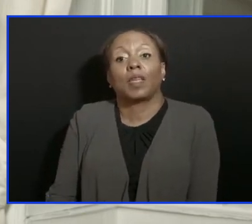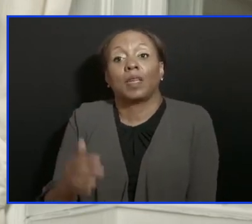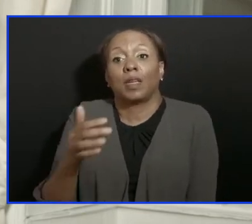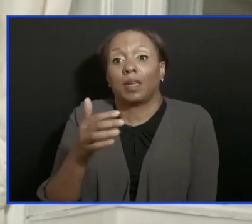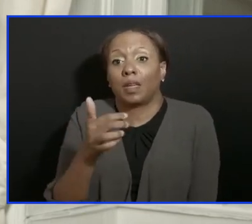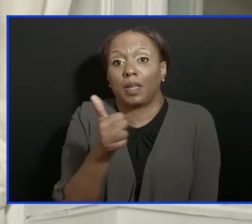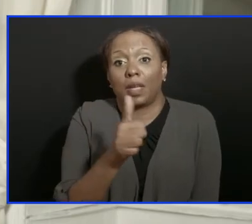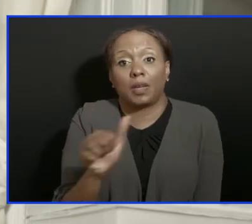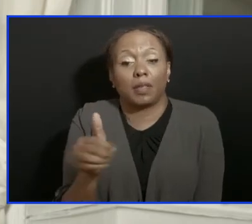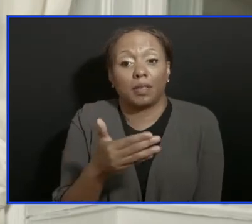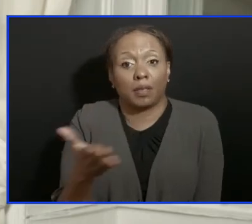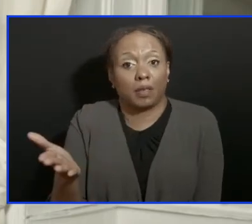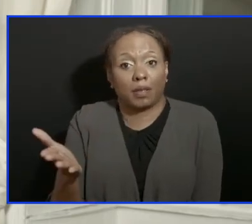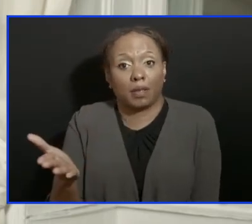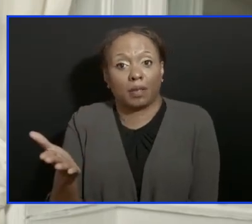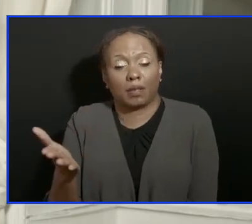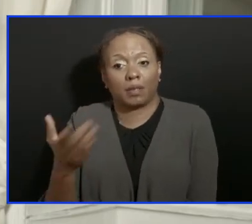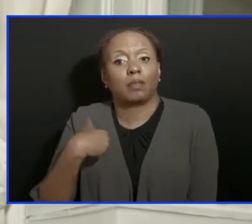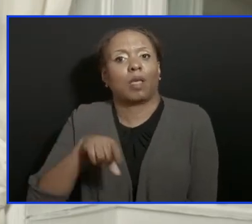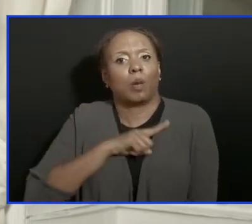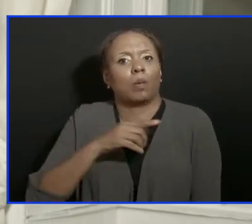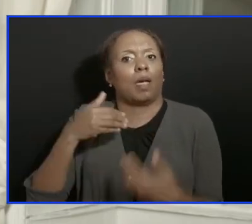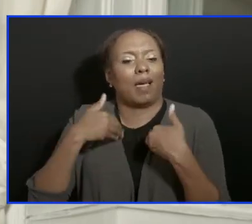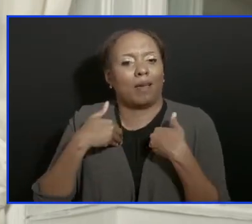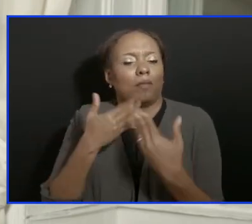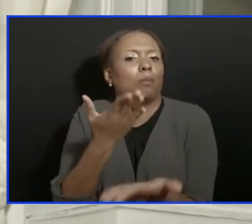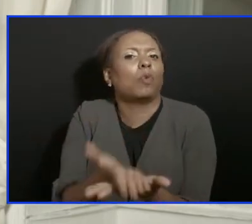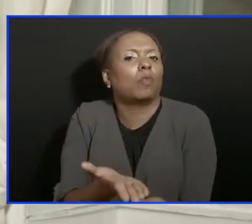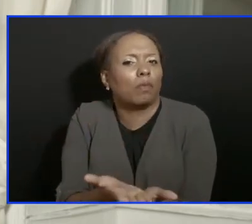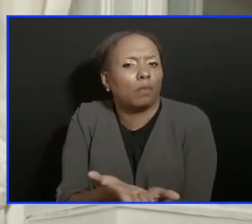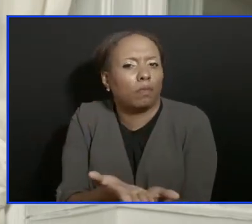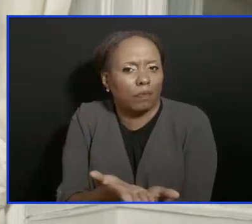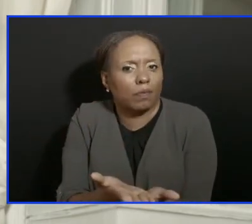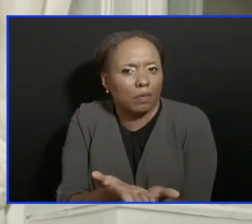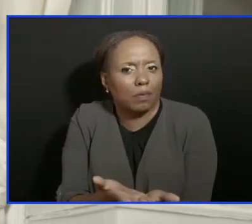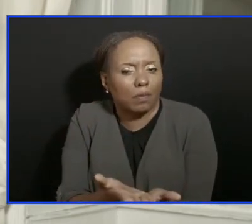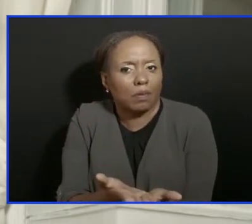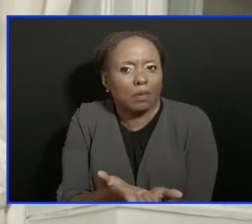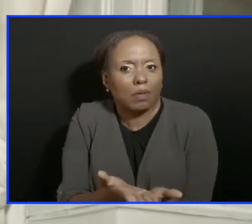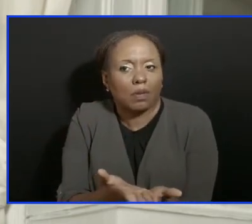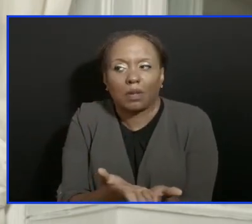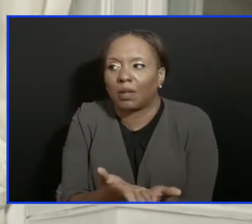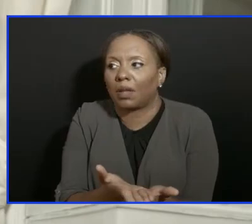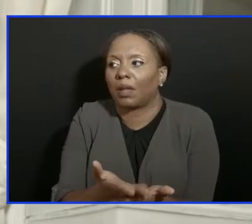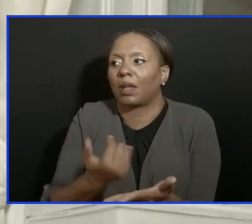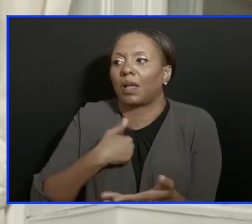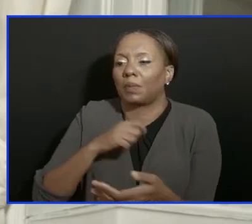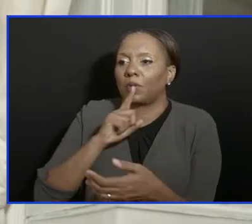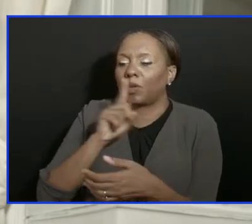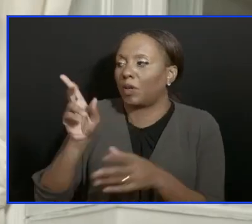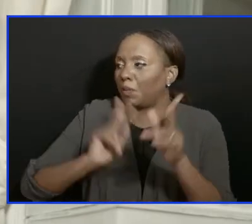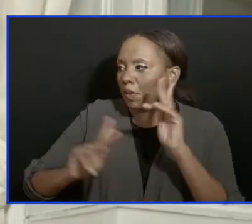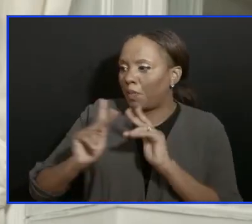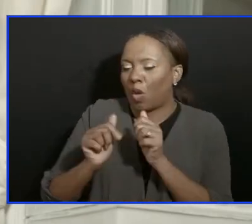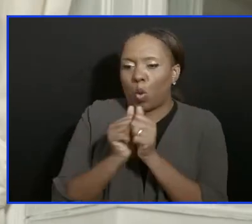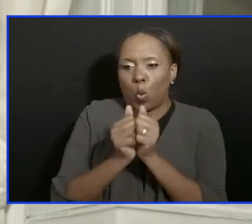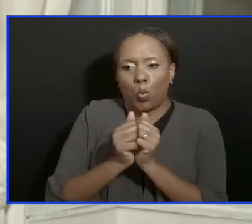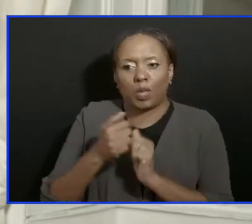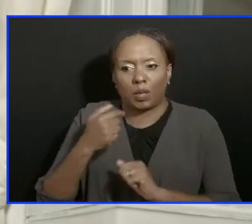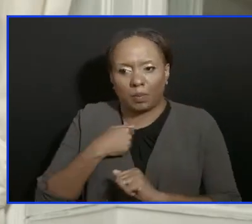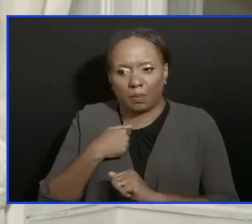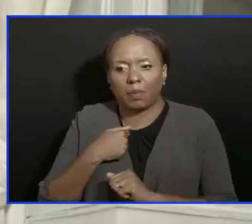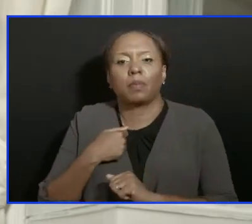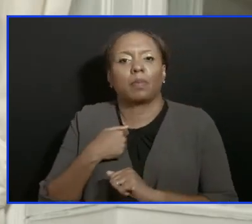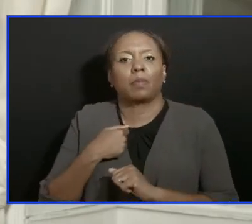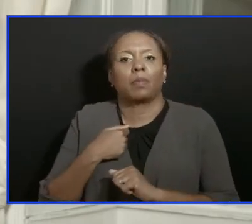for, in managing individuals, I am sure that the people who sit next to me and above me will support the